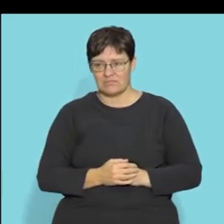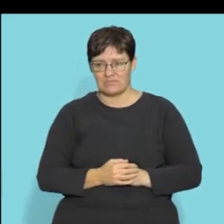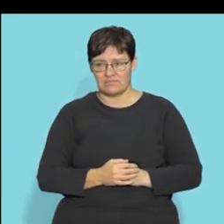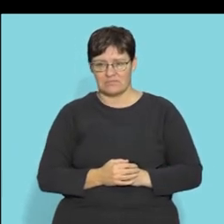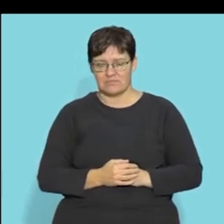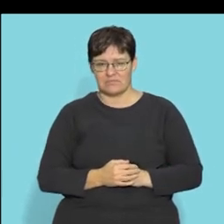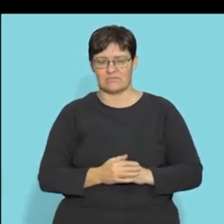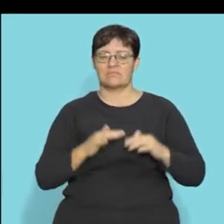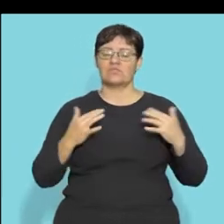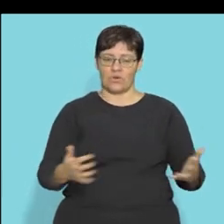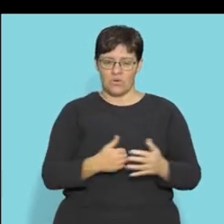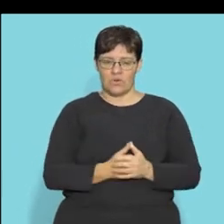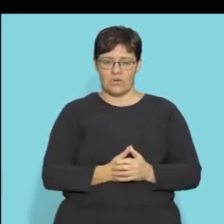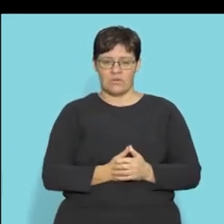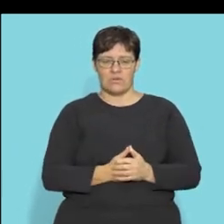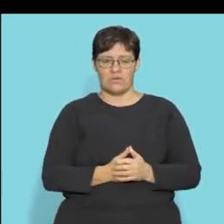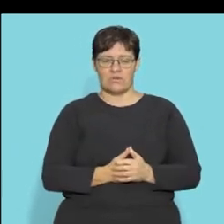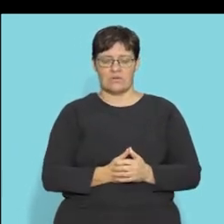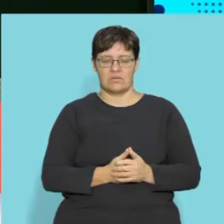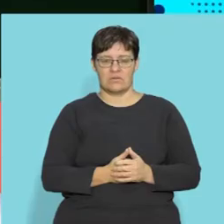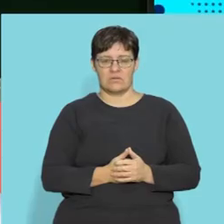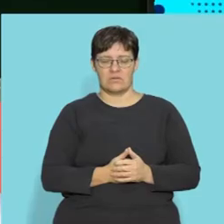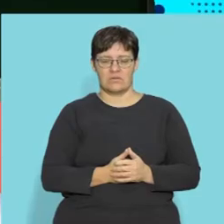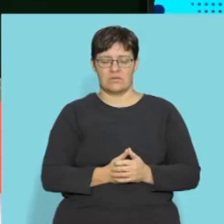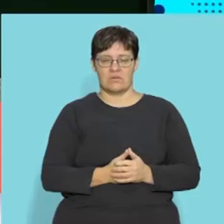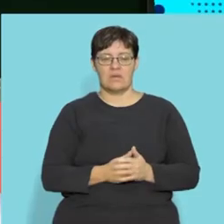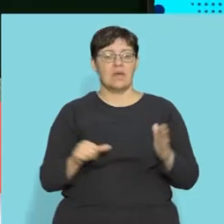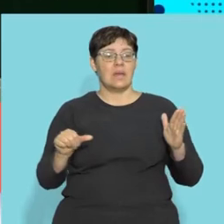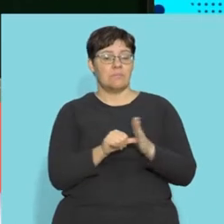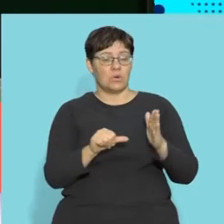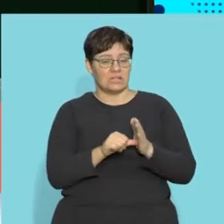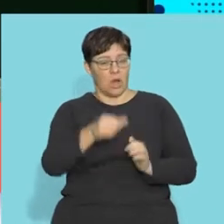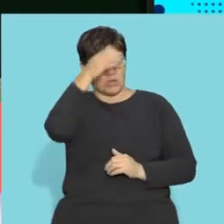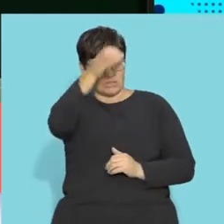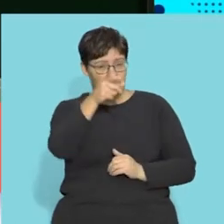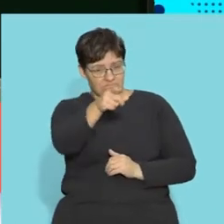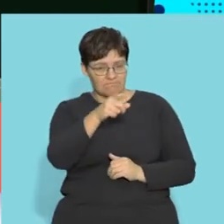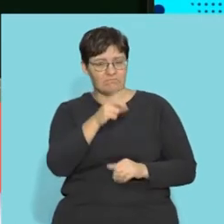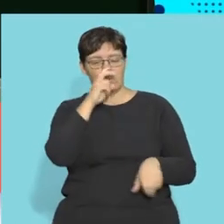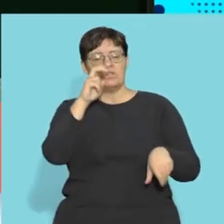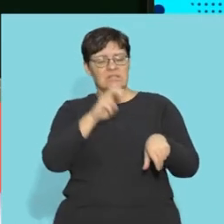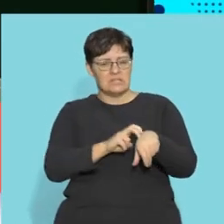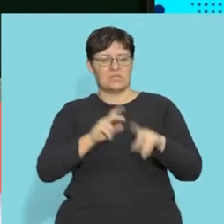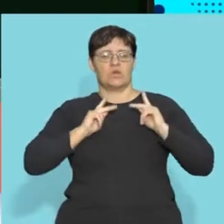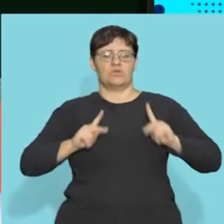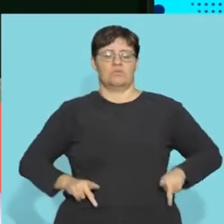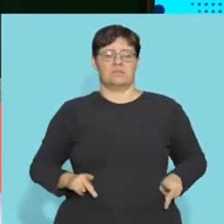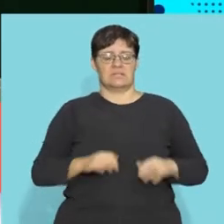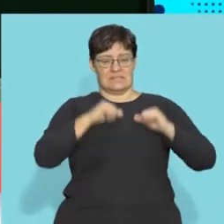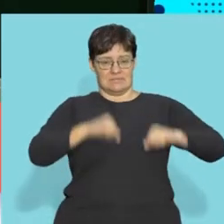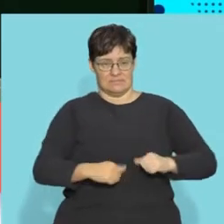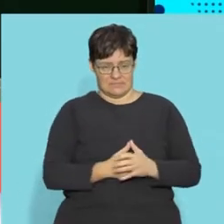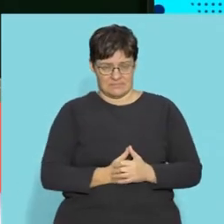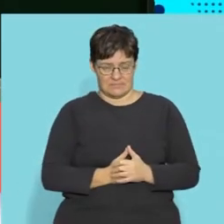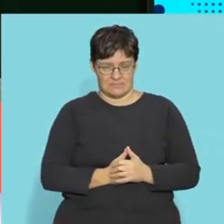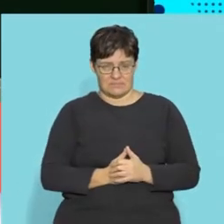move on. So let's start with the key concepts that you need for the human nervous